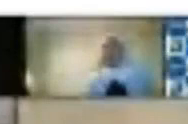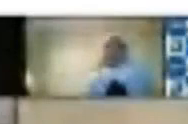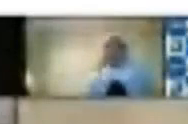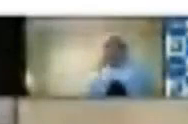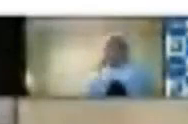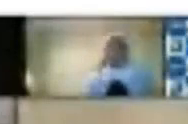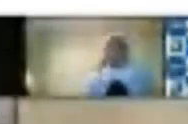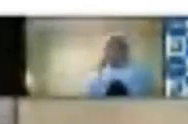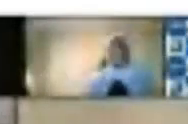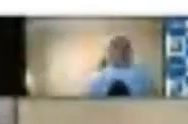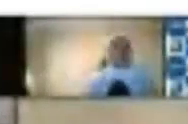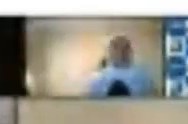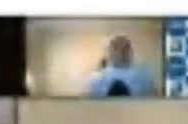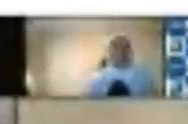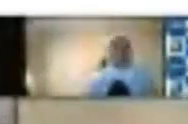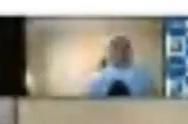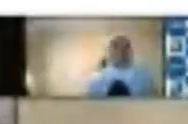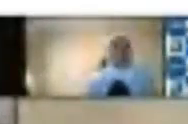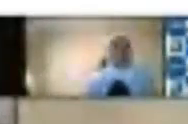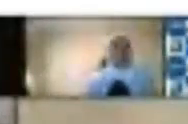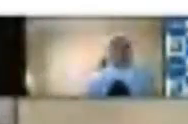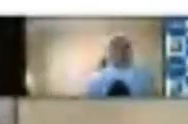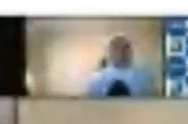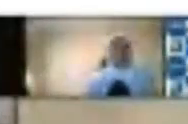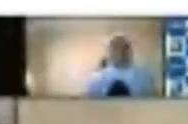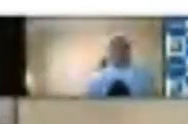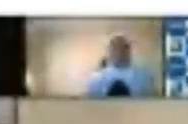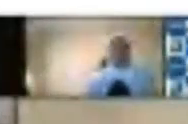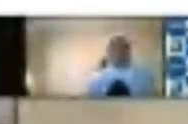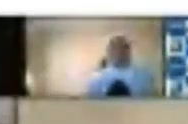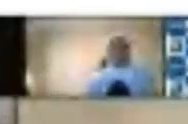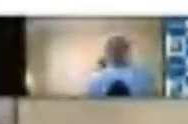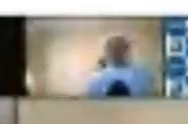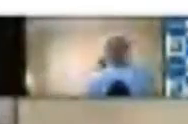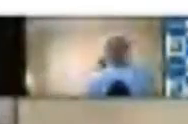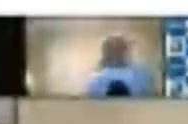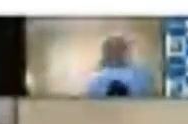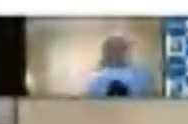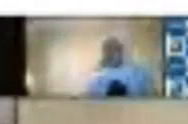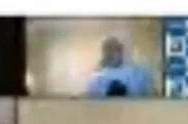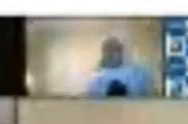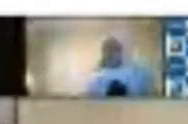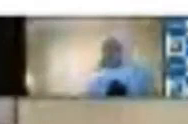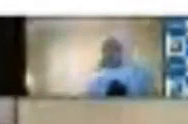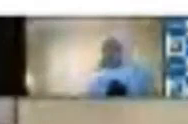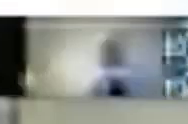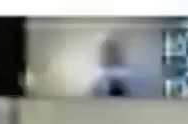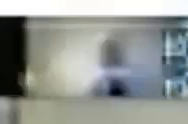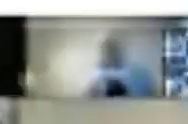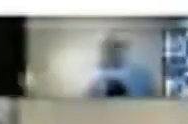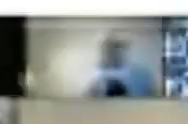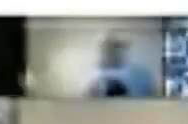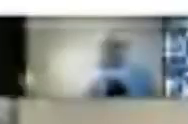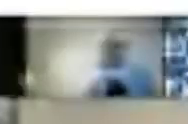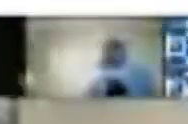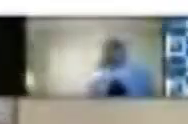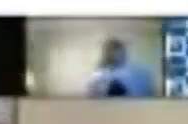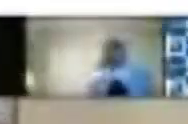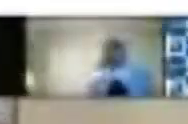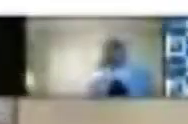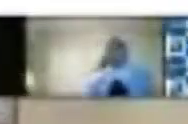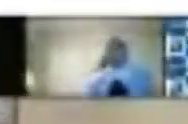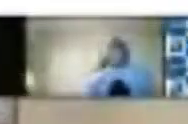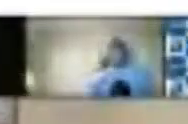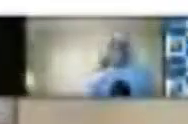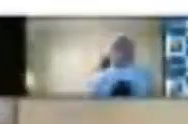they're existing in their future and so on. And then we are doing that for the transport with security